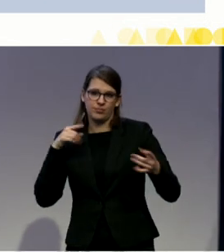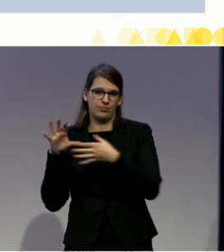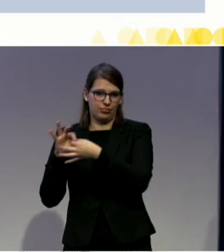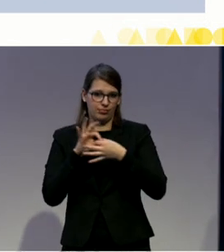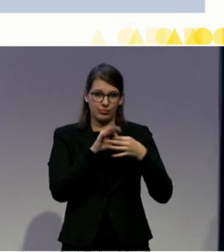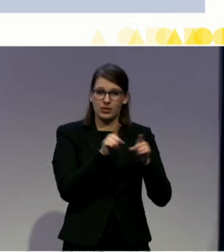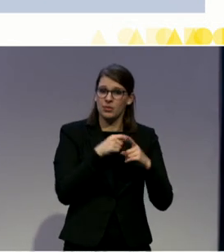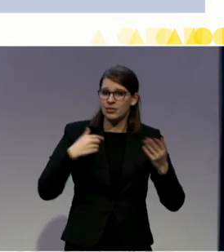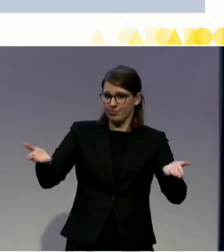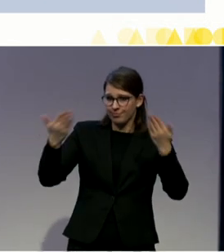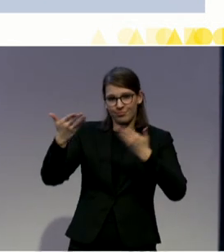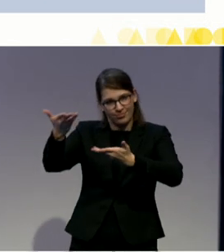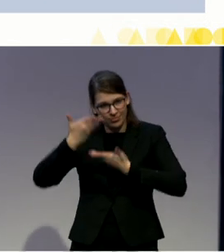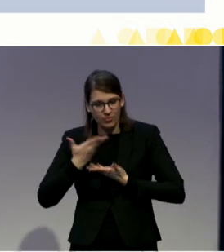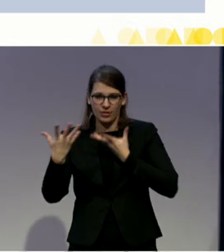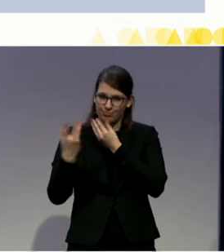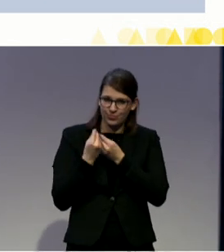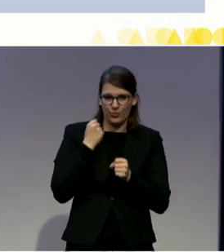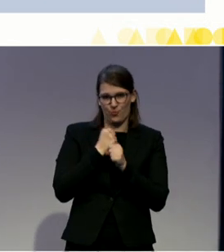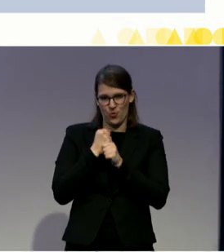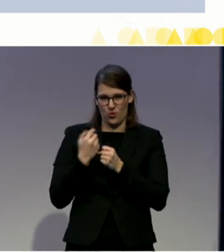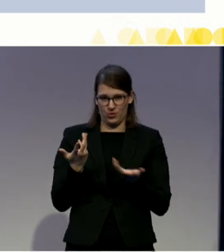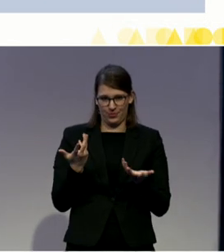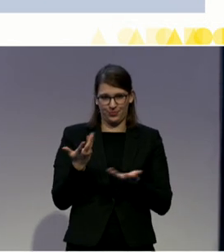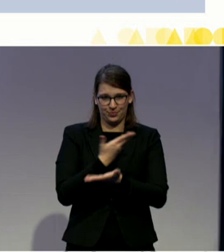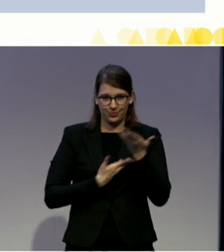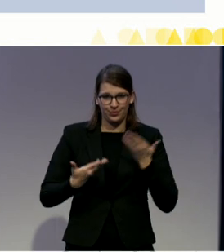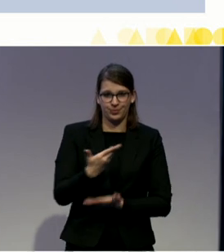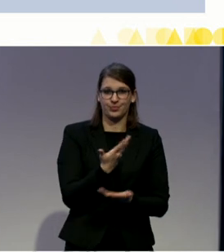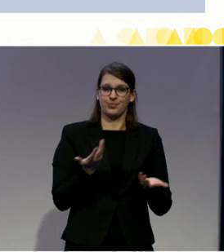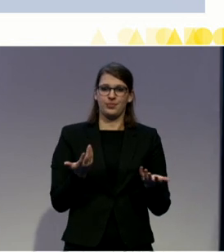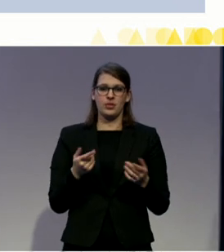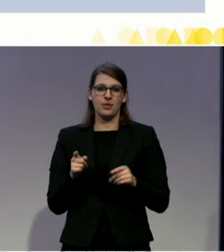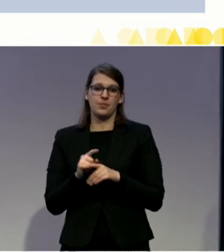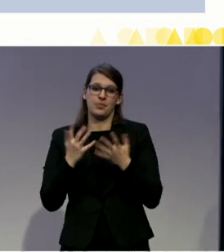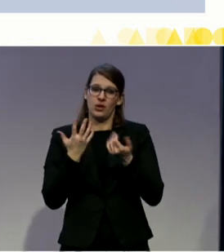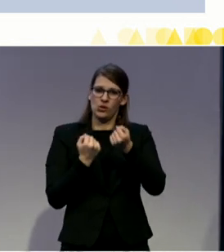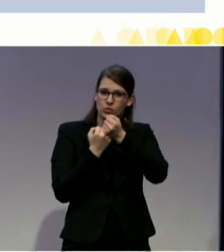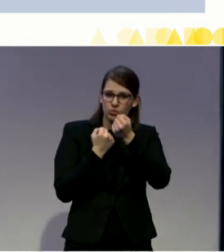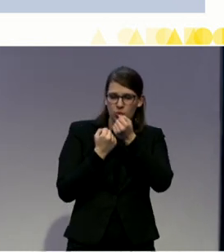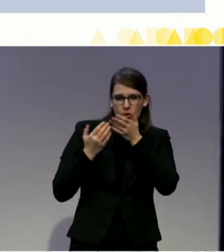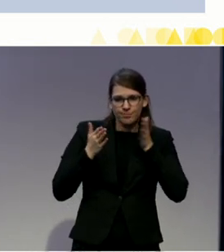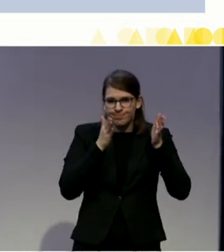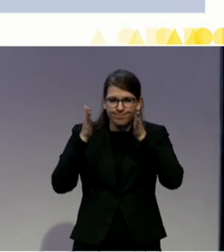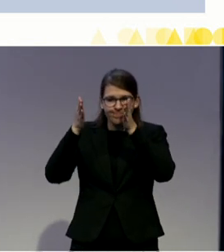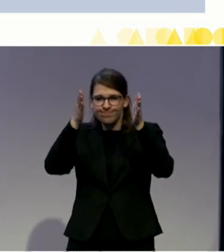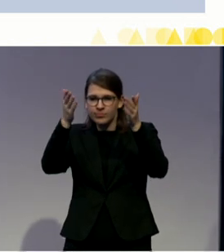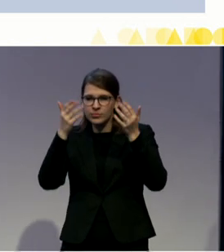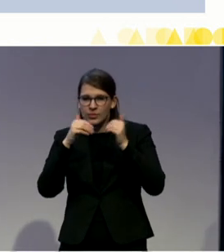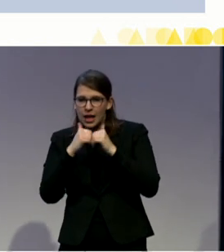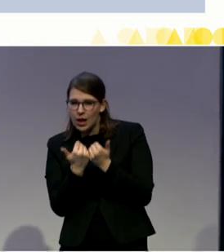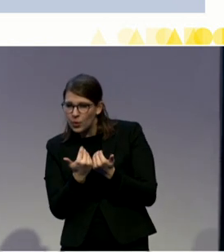In terms of guidance, pilot projects can be a really useful source of guidance, as well as